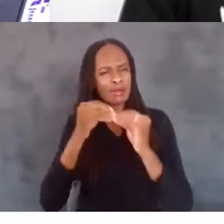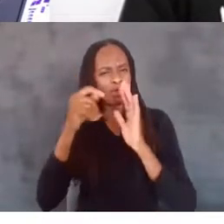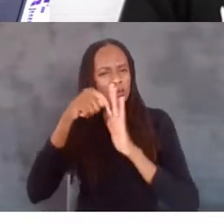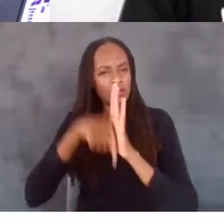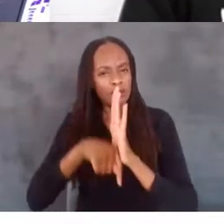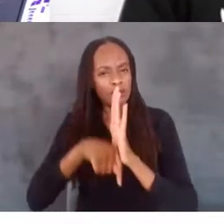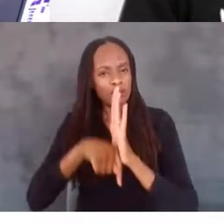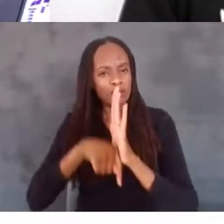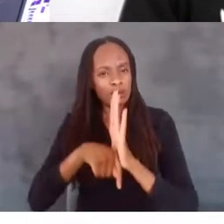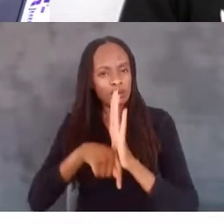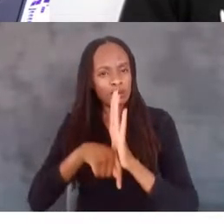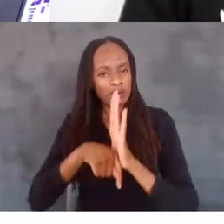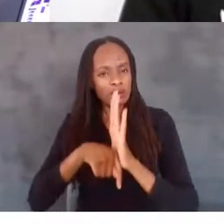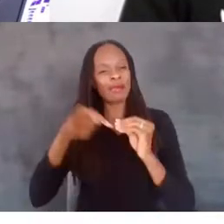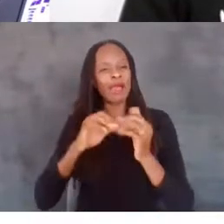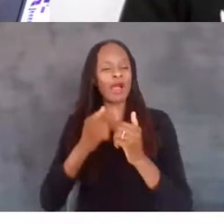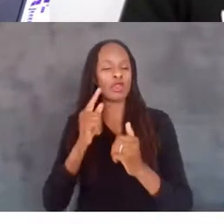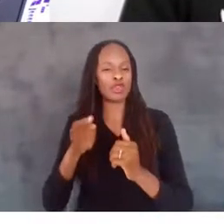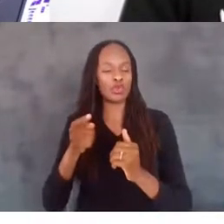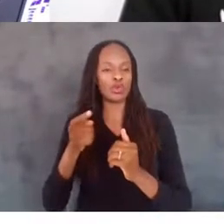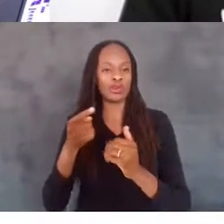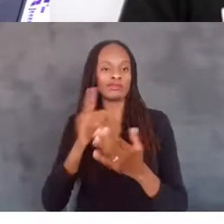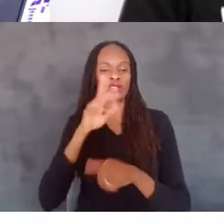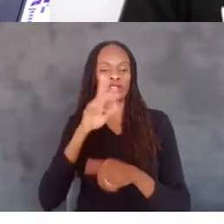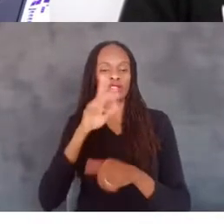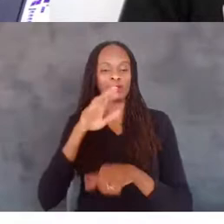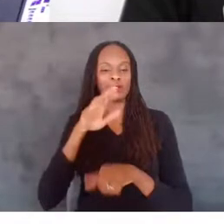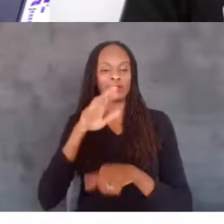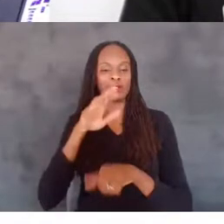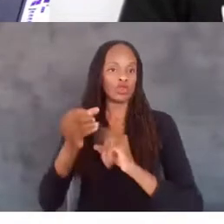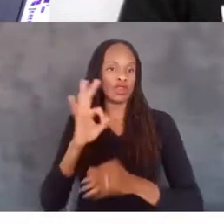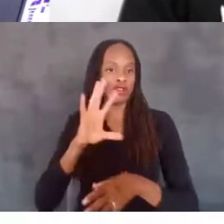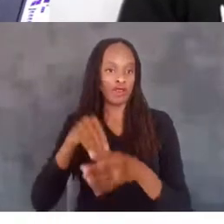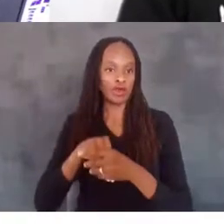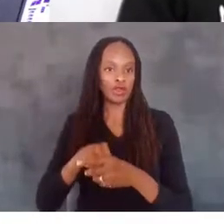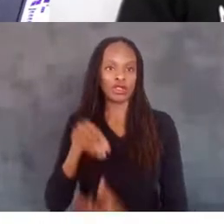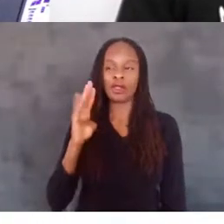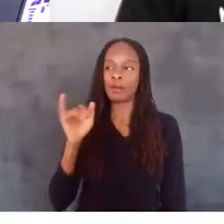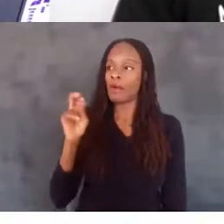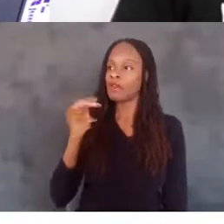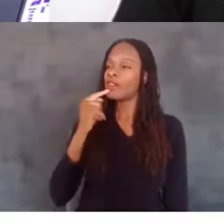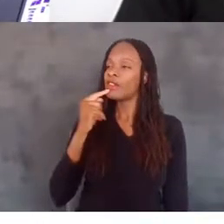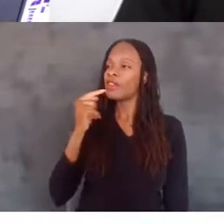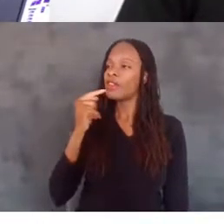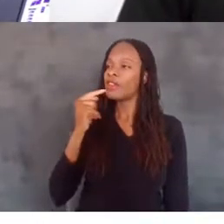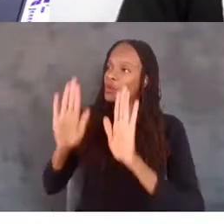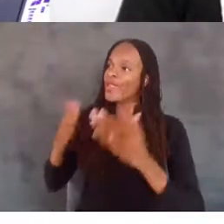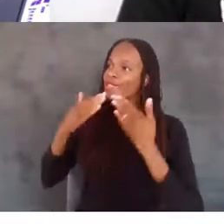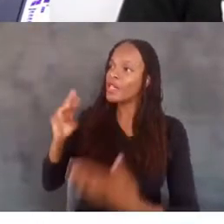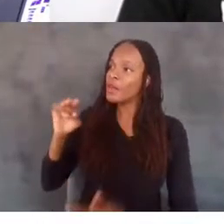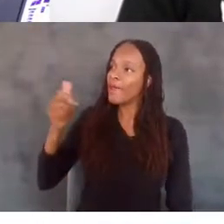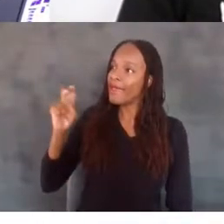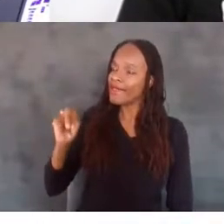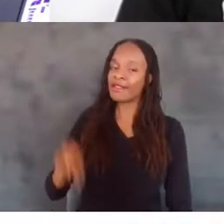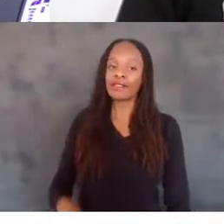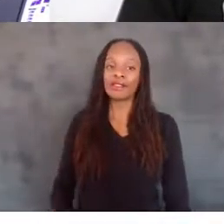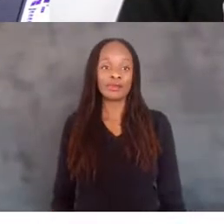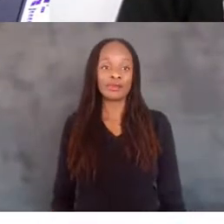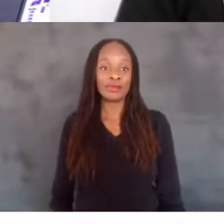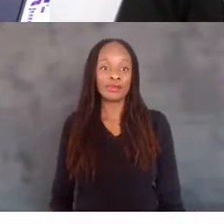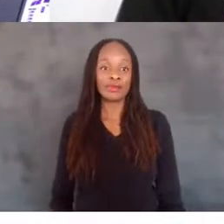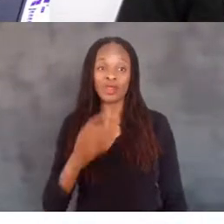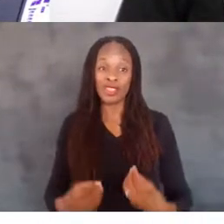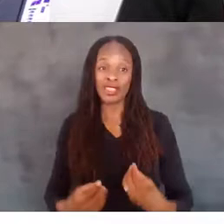about how you're creating a culture of inclusion. That's great. That's great. Thank you, Megan. How inspiring.